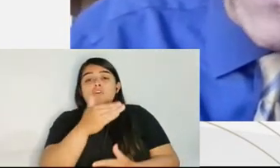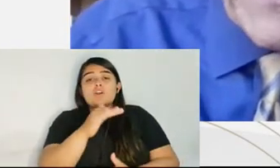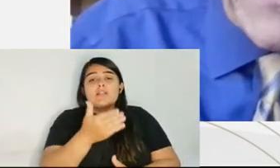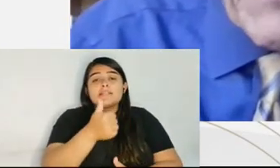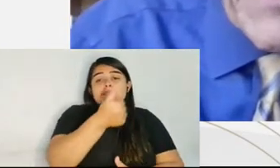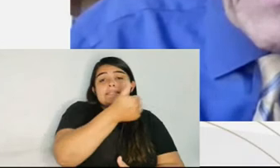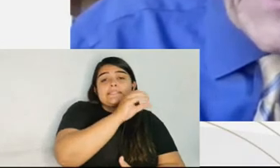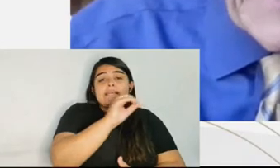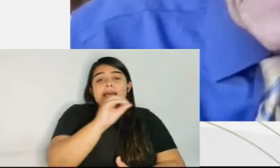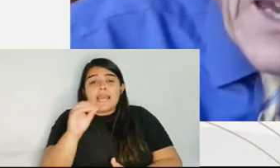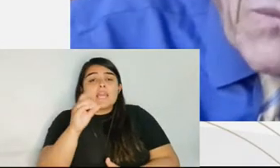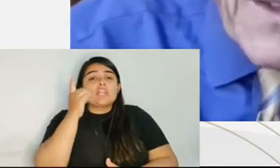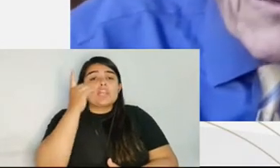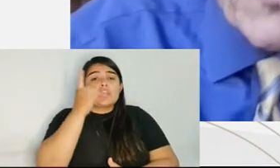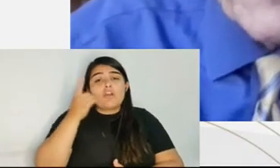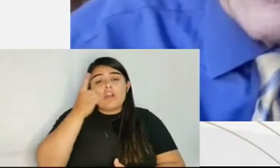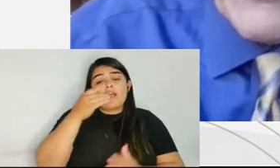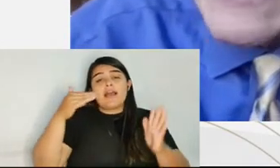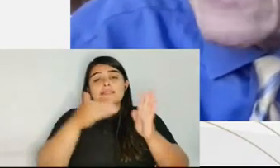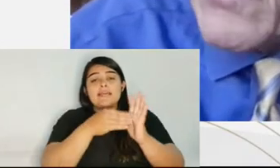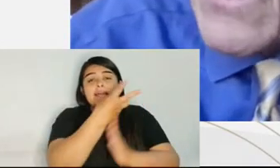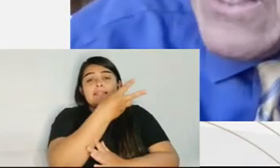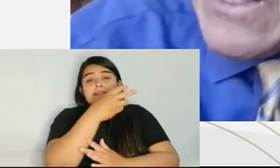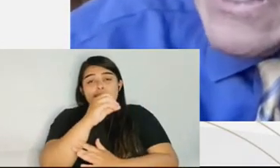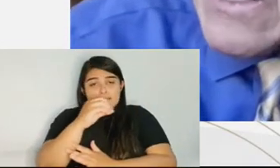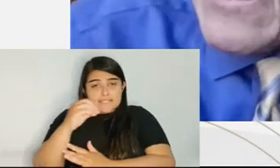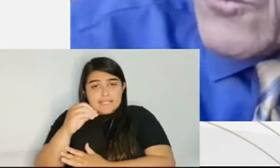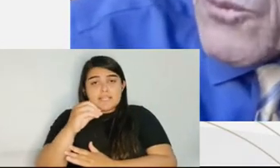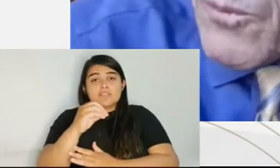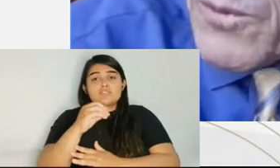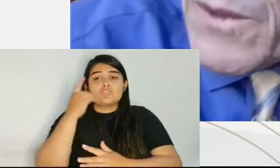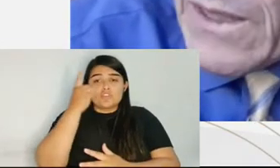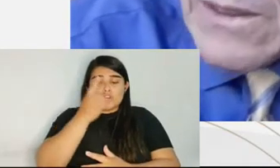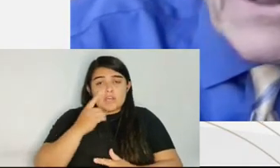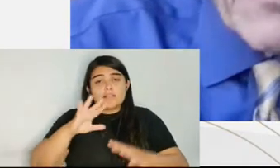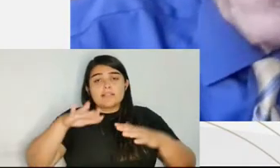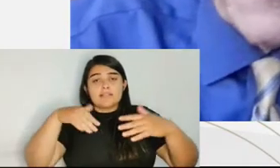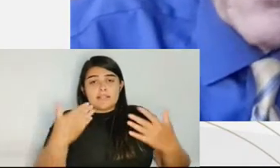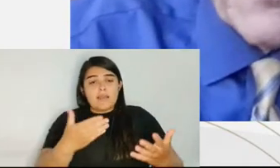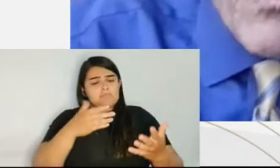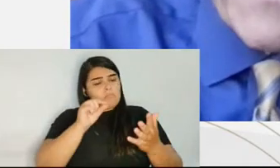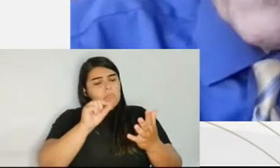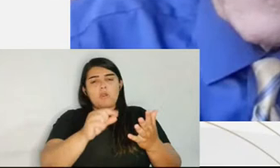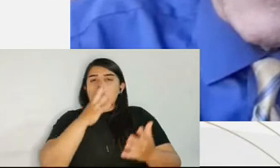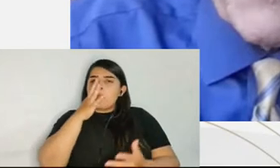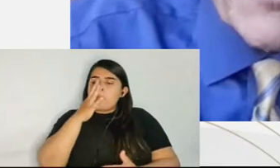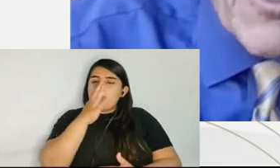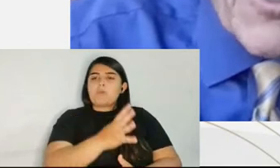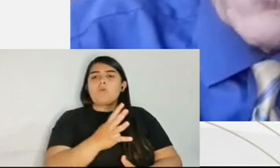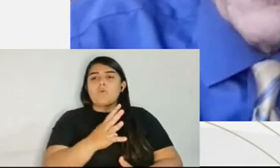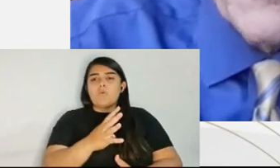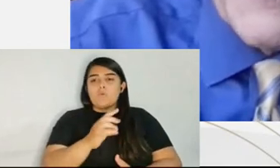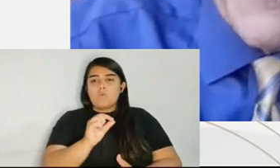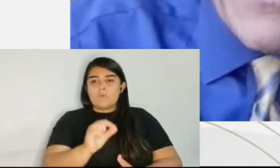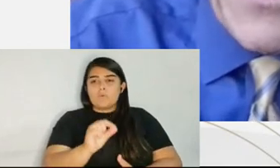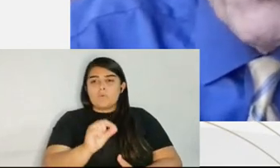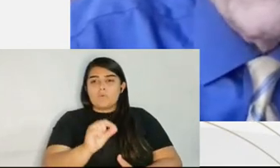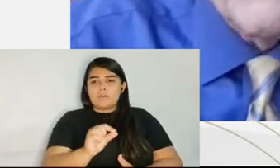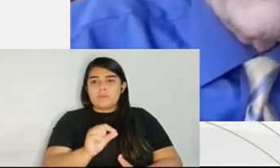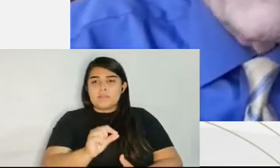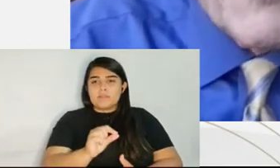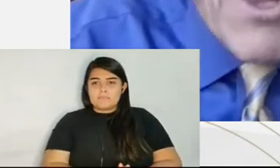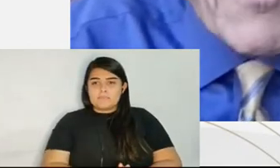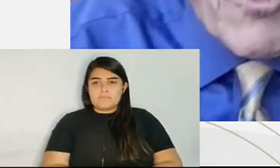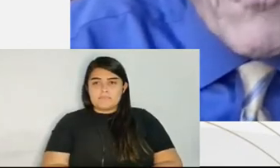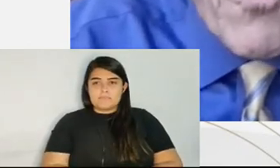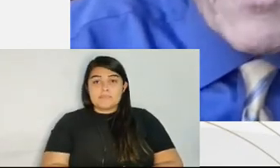after bringing an indictment that looks like this is that if you plead guilty to one of these charges, I